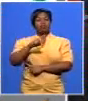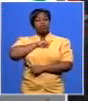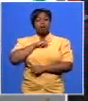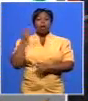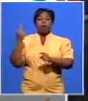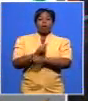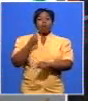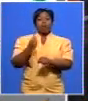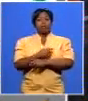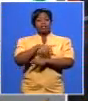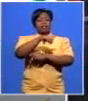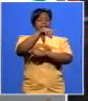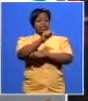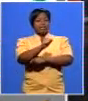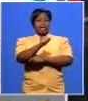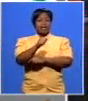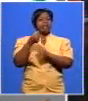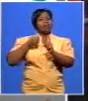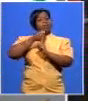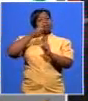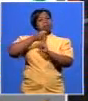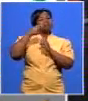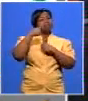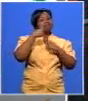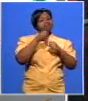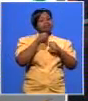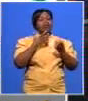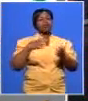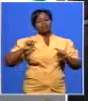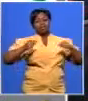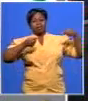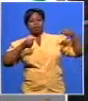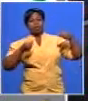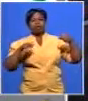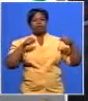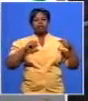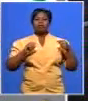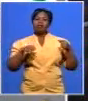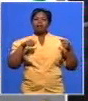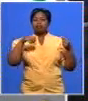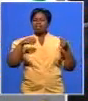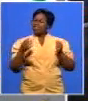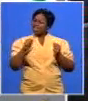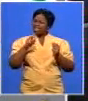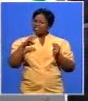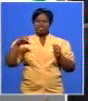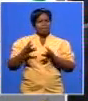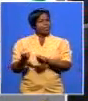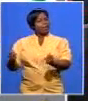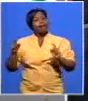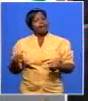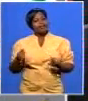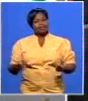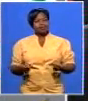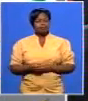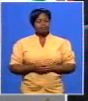consolidates it consolidates the opposition it is the smaller parties we would disappear the ANC is not about to disappear well you have the DA